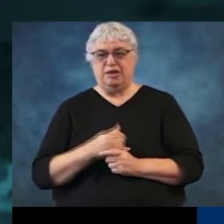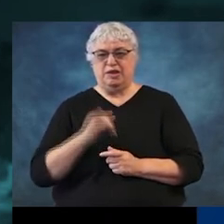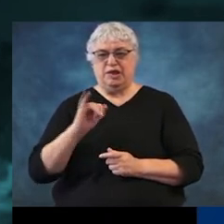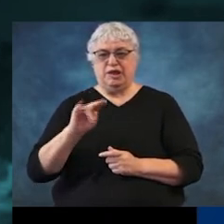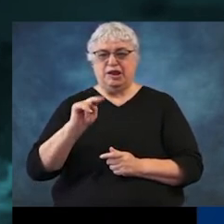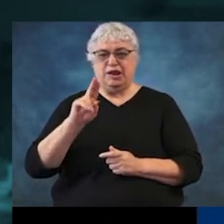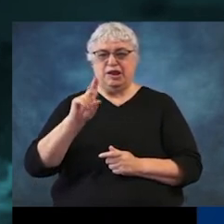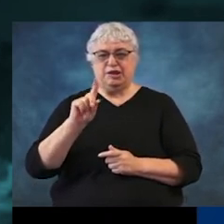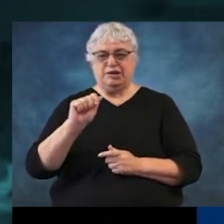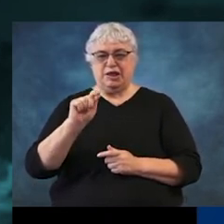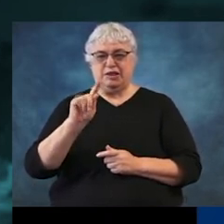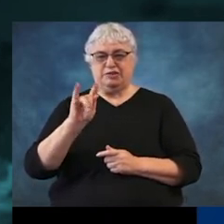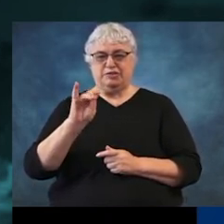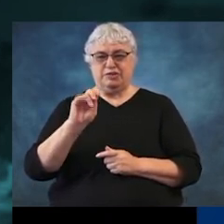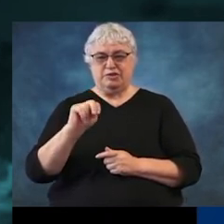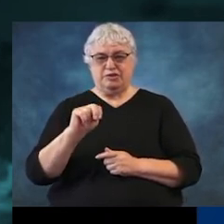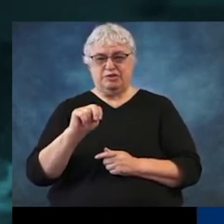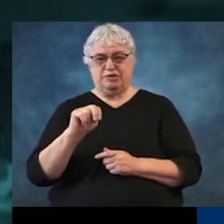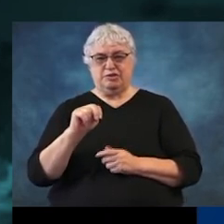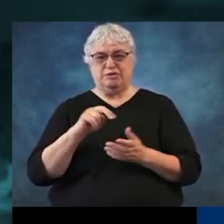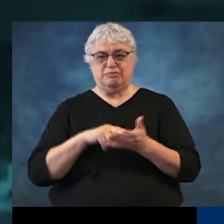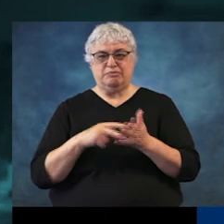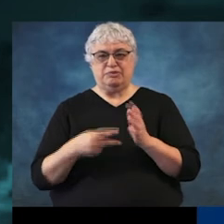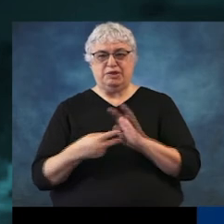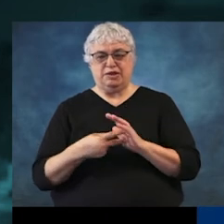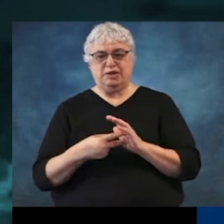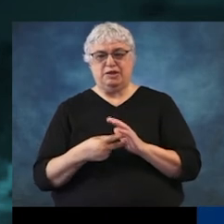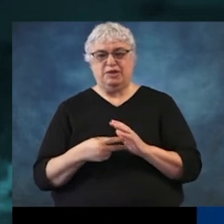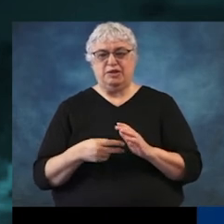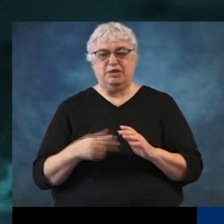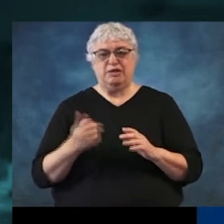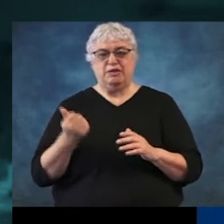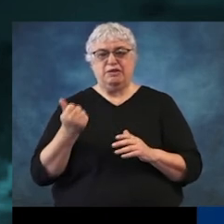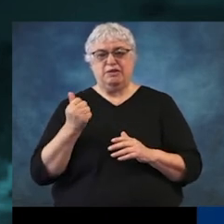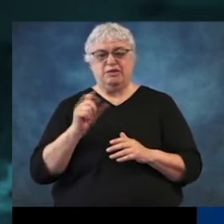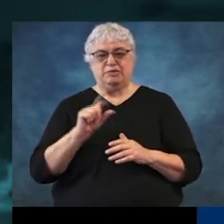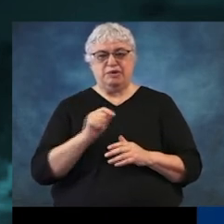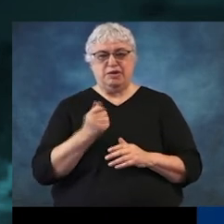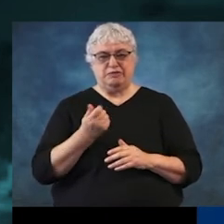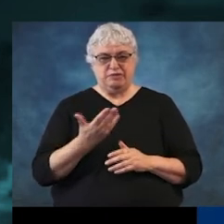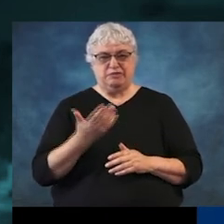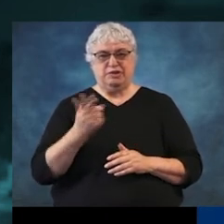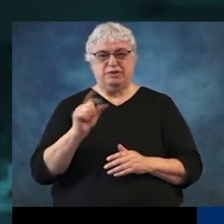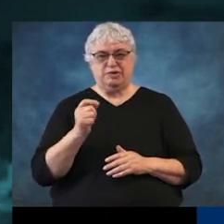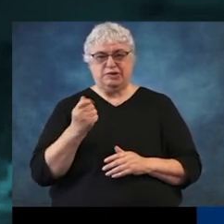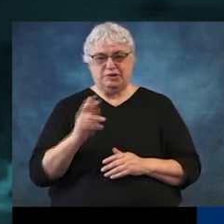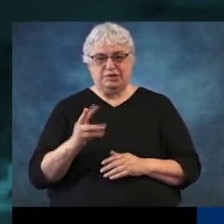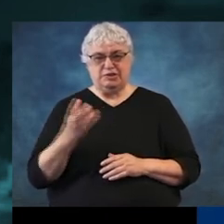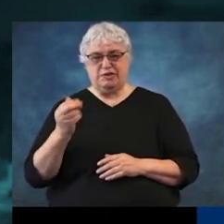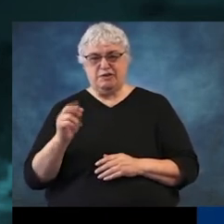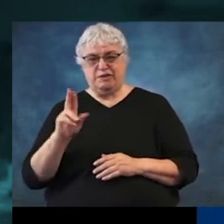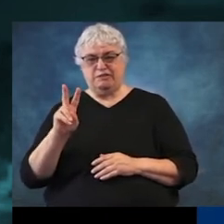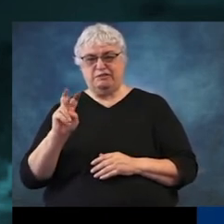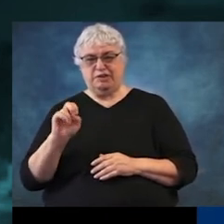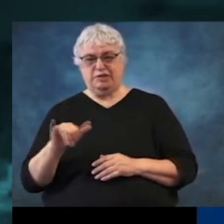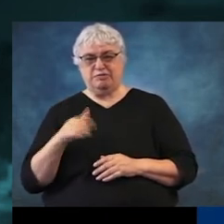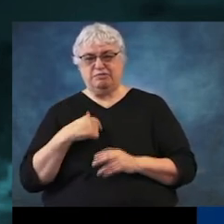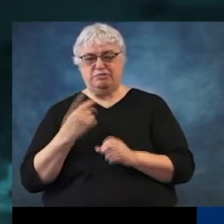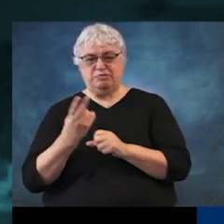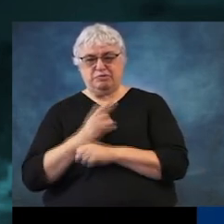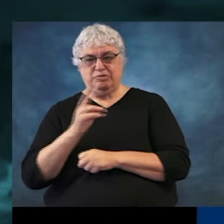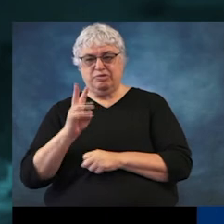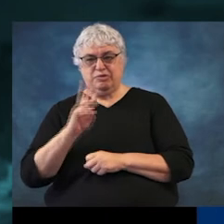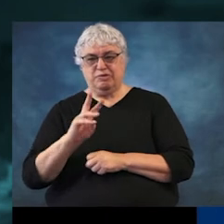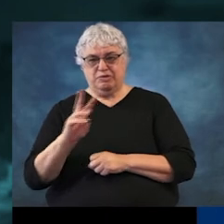And one of the biggest things we heard after the floods of 1516 in Harvey was, you know, I use your website